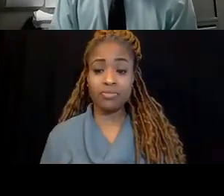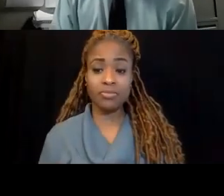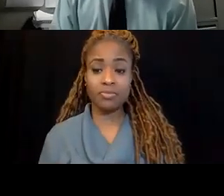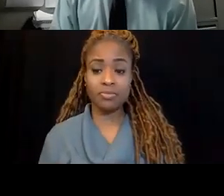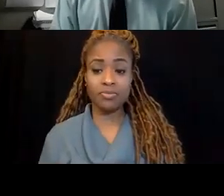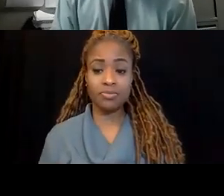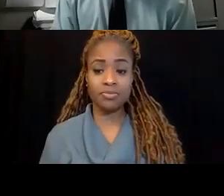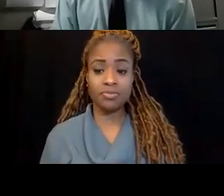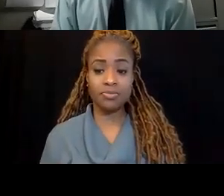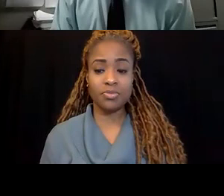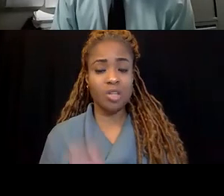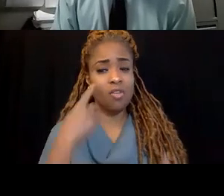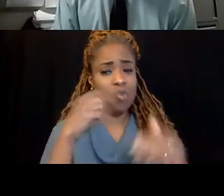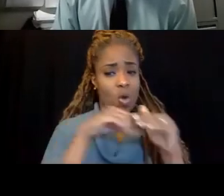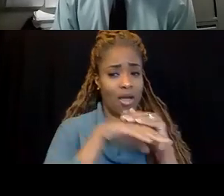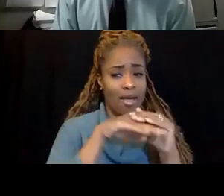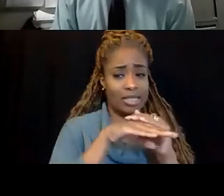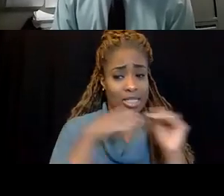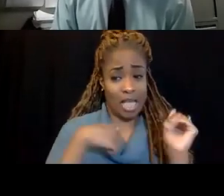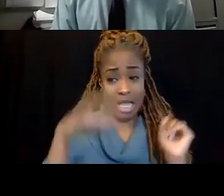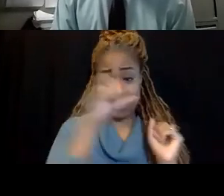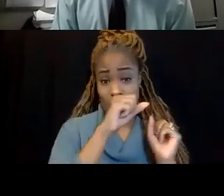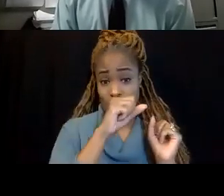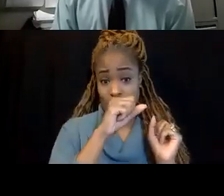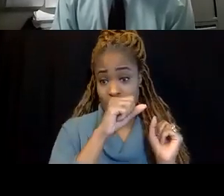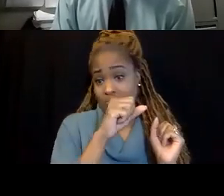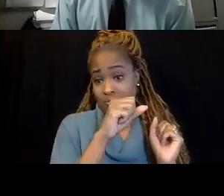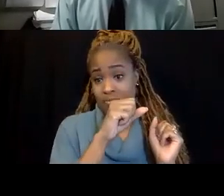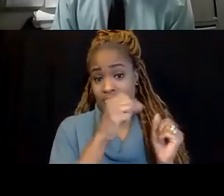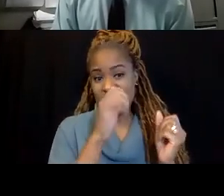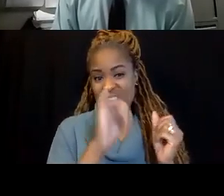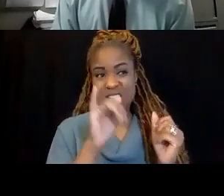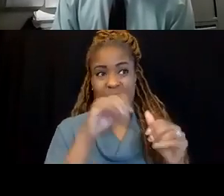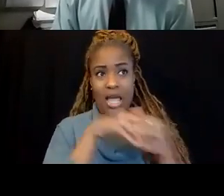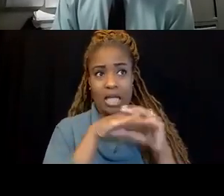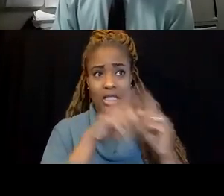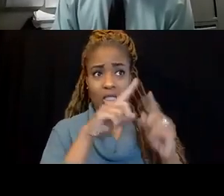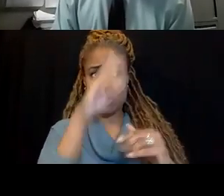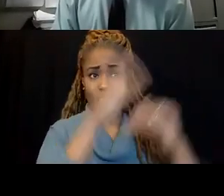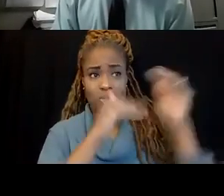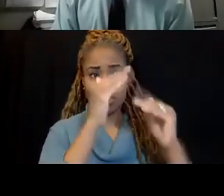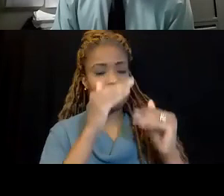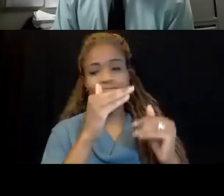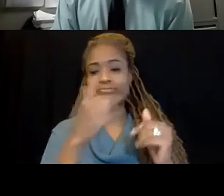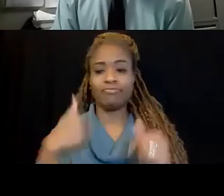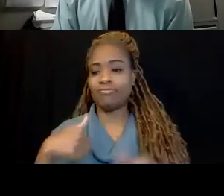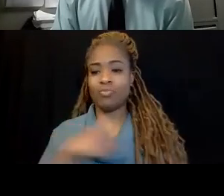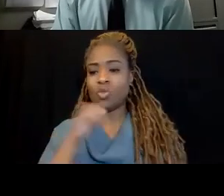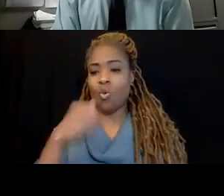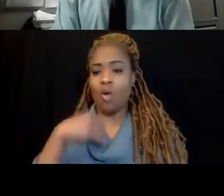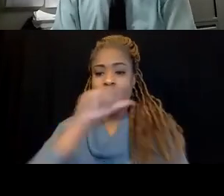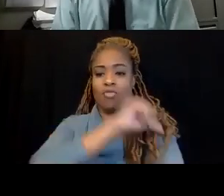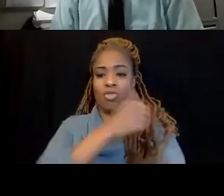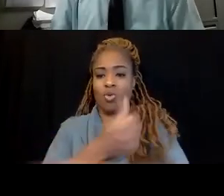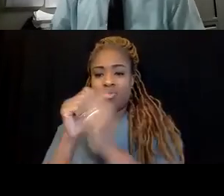So, for access, I'm assuming this is to, like, buildings. We would not have authority on that